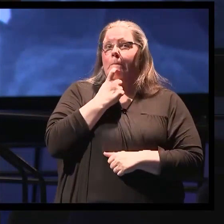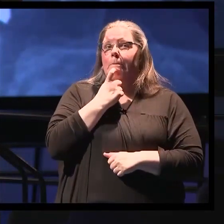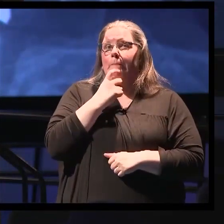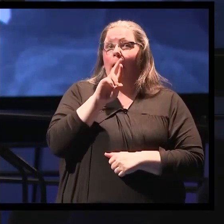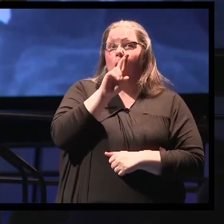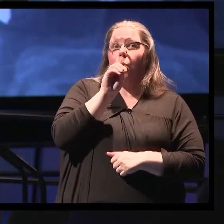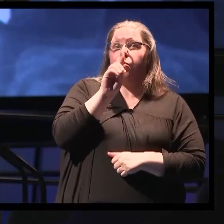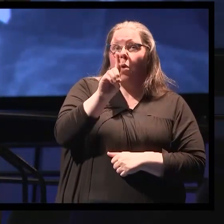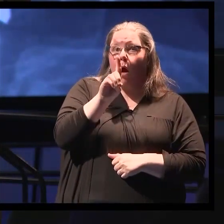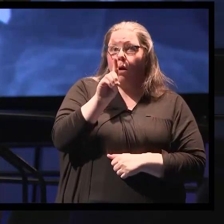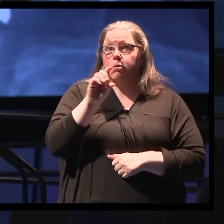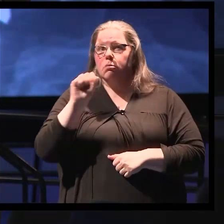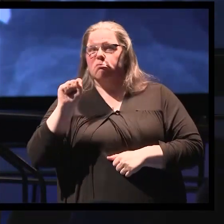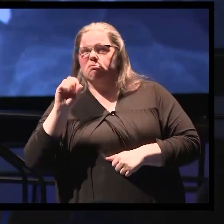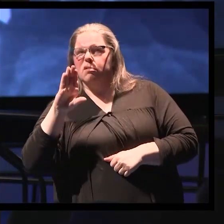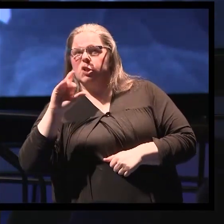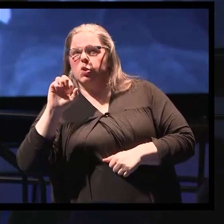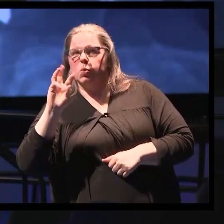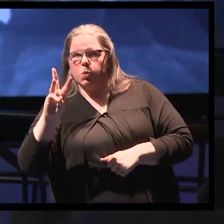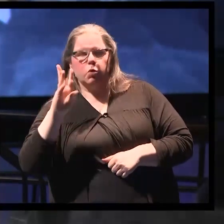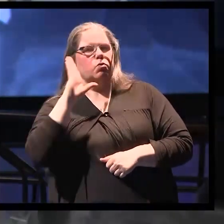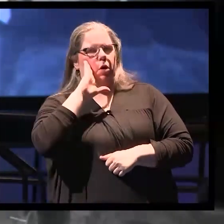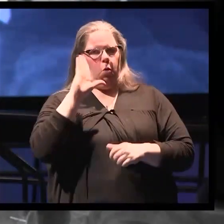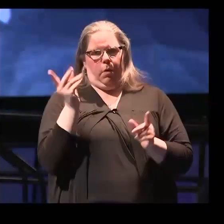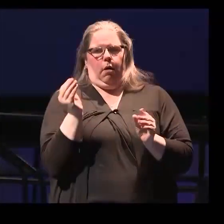screws and rods that you see in the picture.